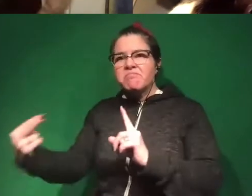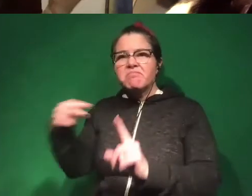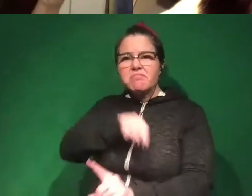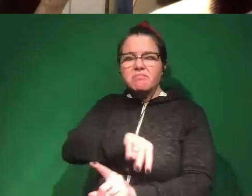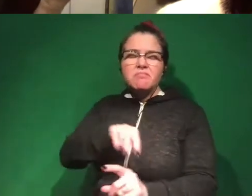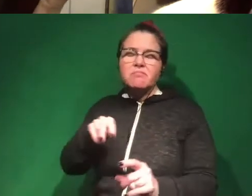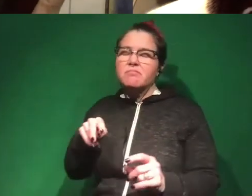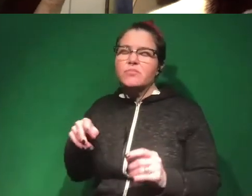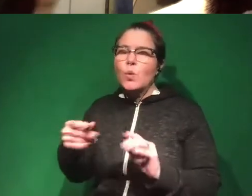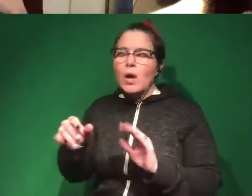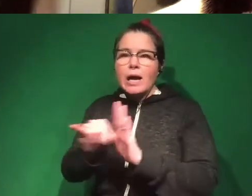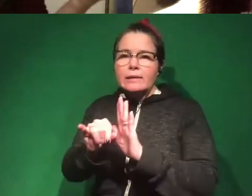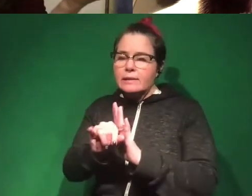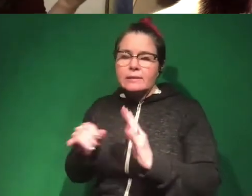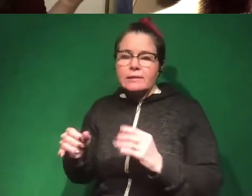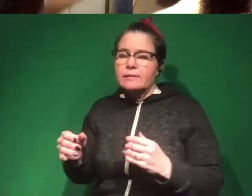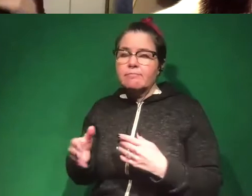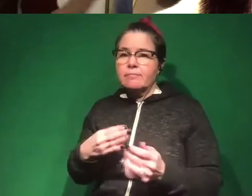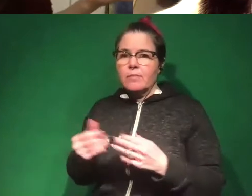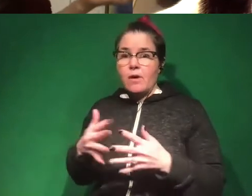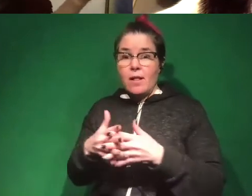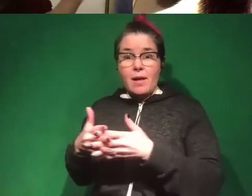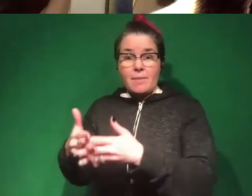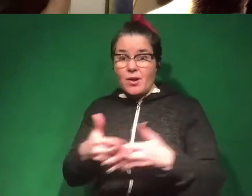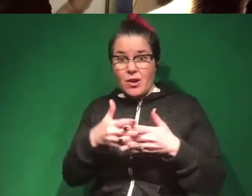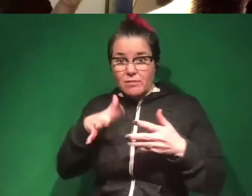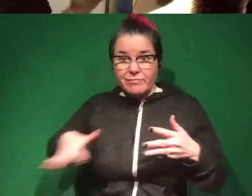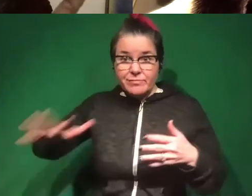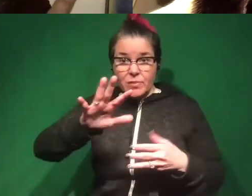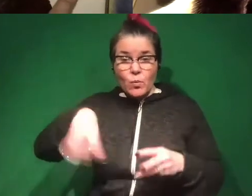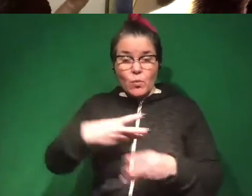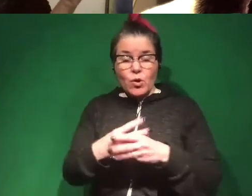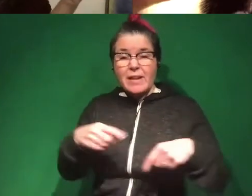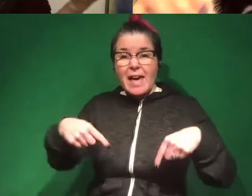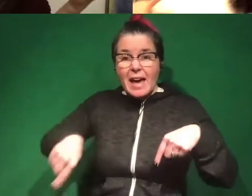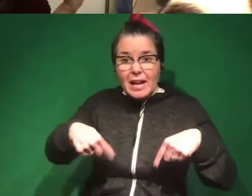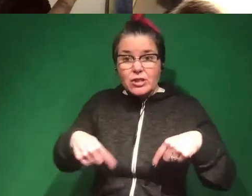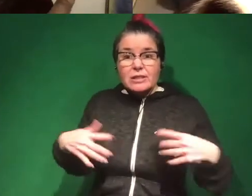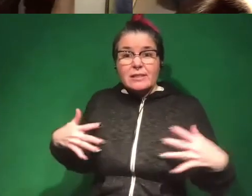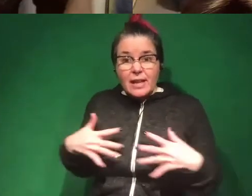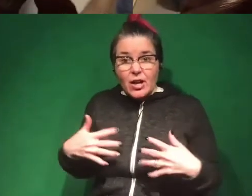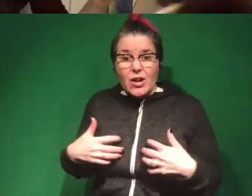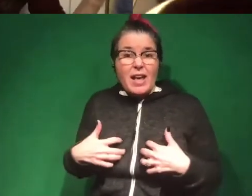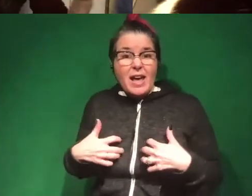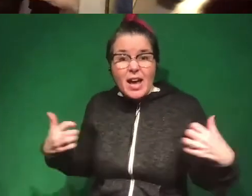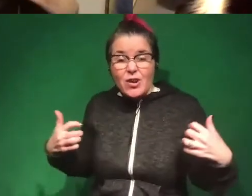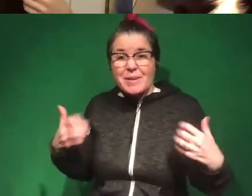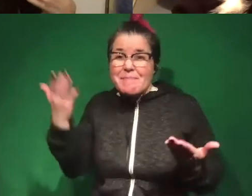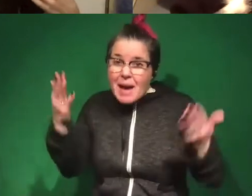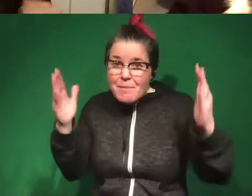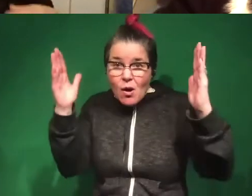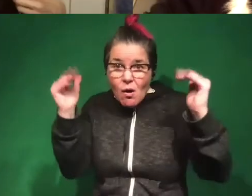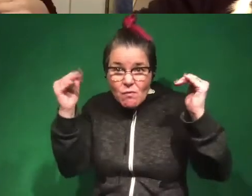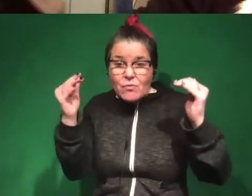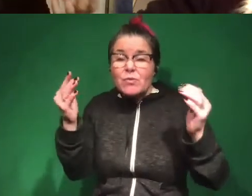political identity right now, we're all in the United States around the world, really anxious and scared and angry, maybe hopeful, maybe